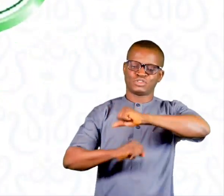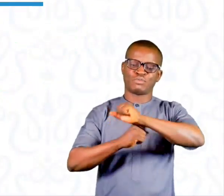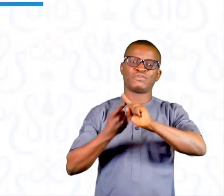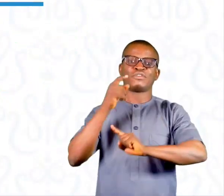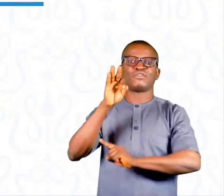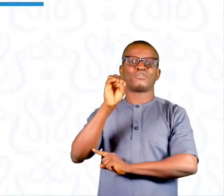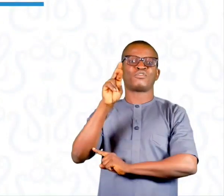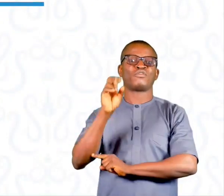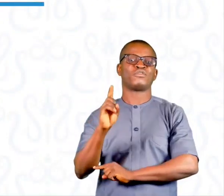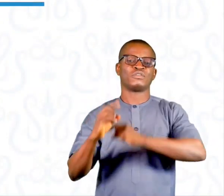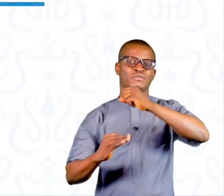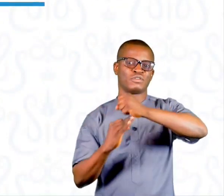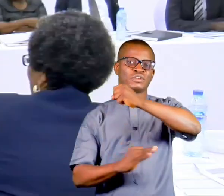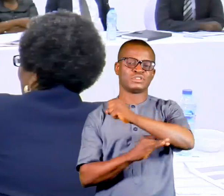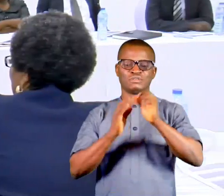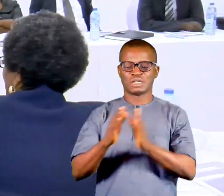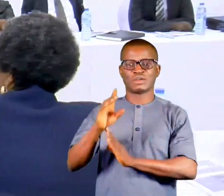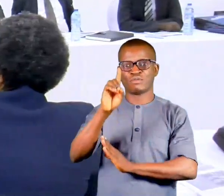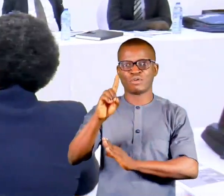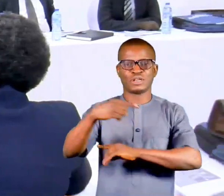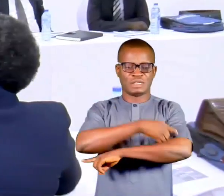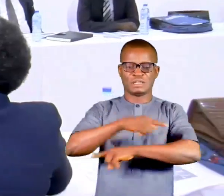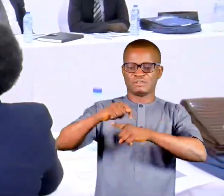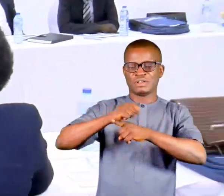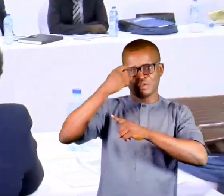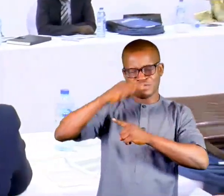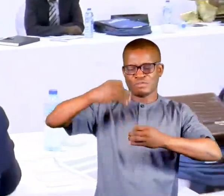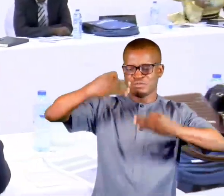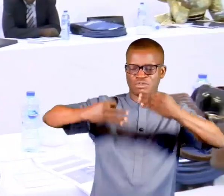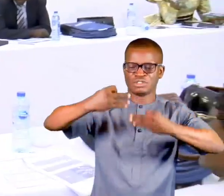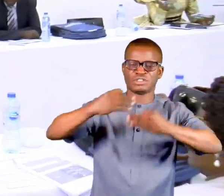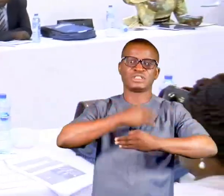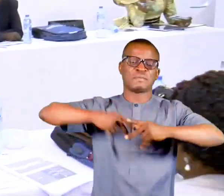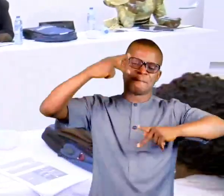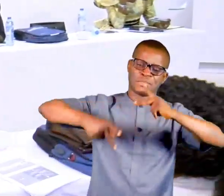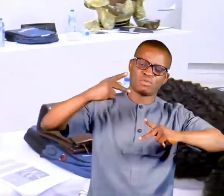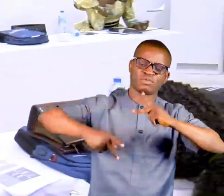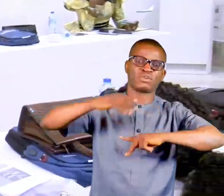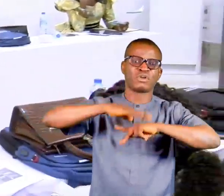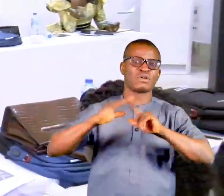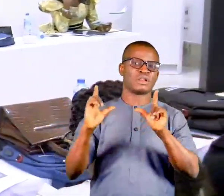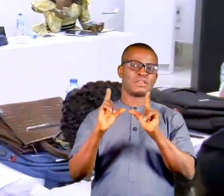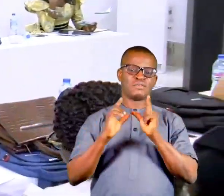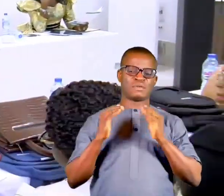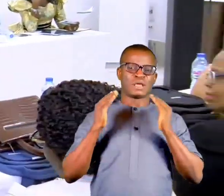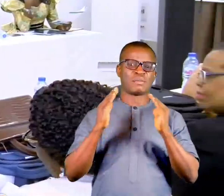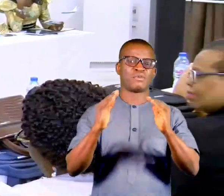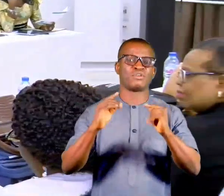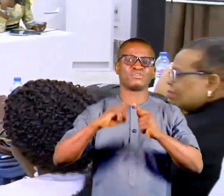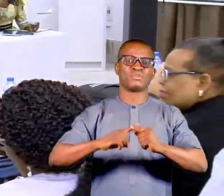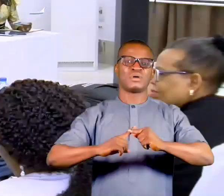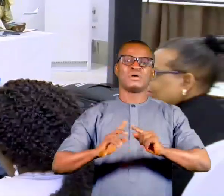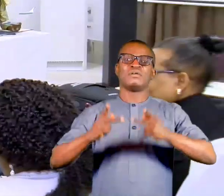support from the Ford Foundation, organized a one-day retreat for judges and prosecutors on strengthening government's approach in preventing